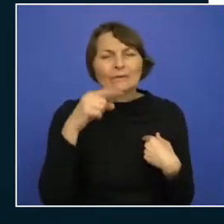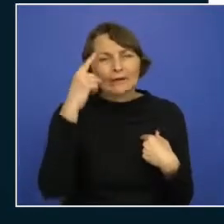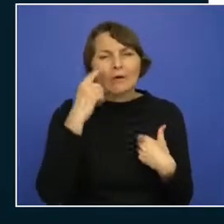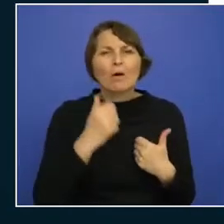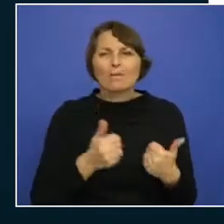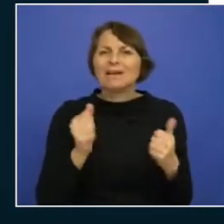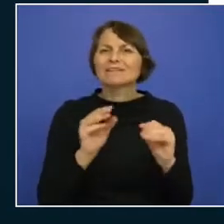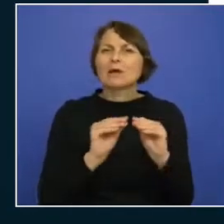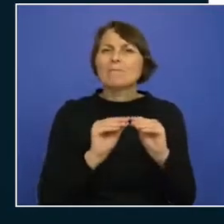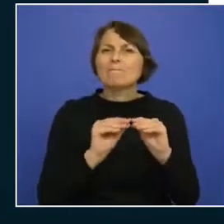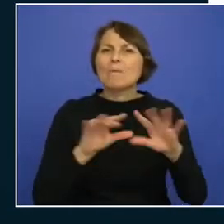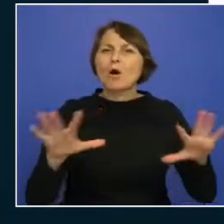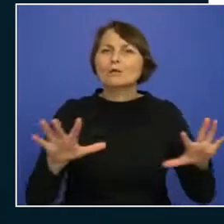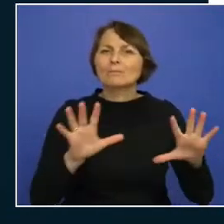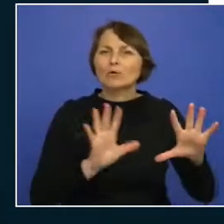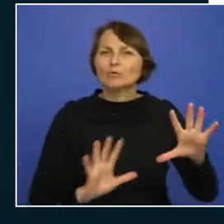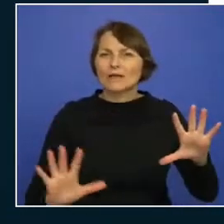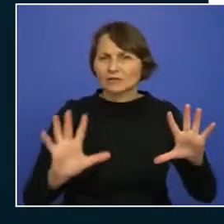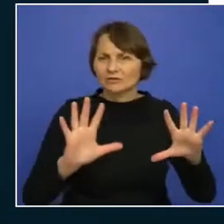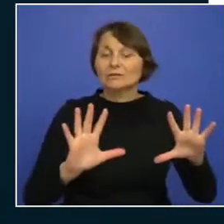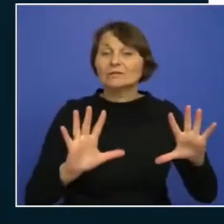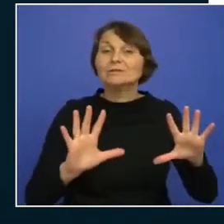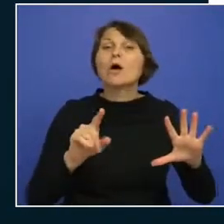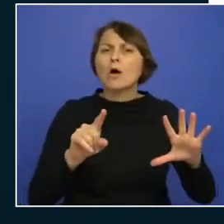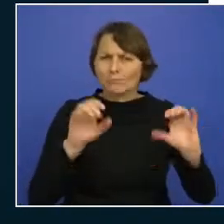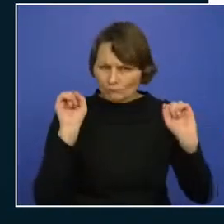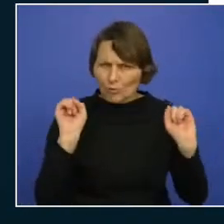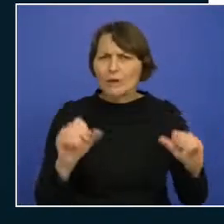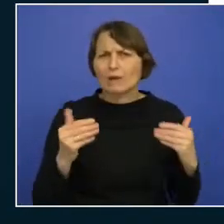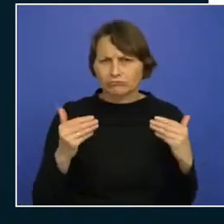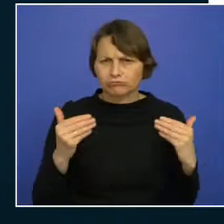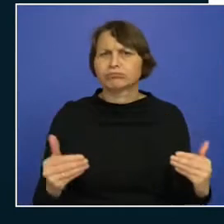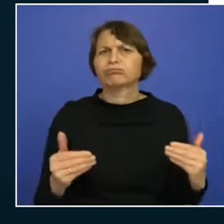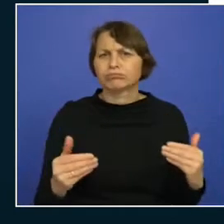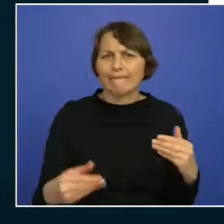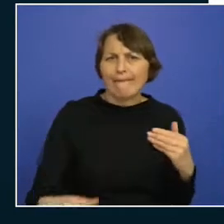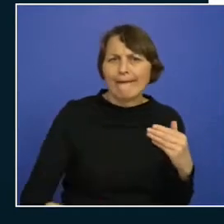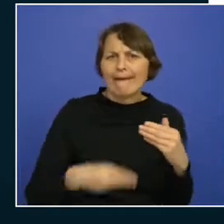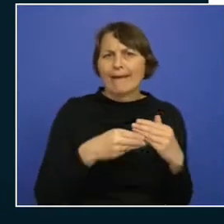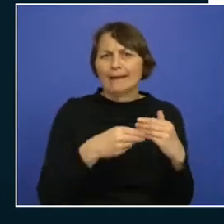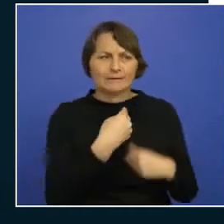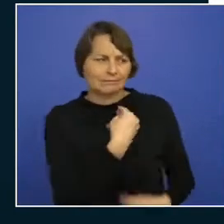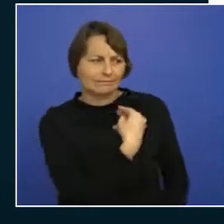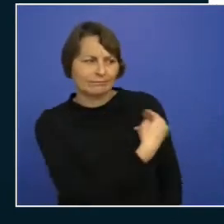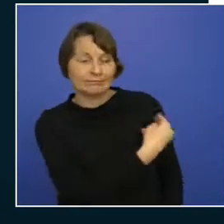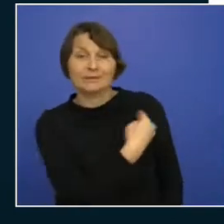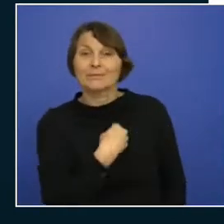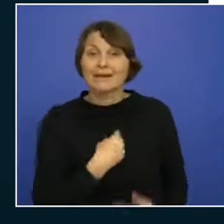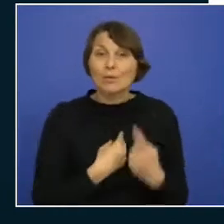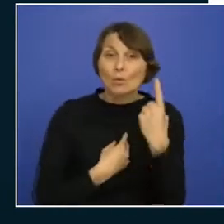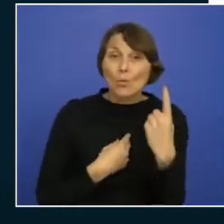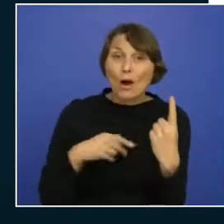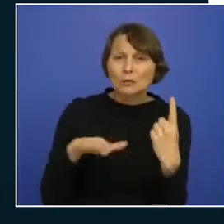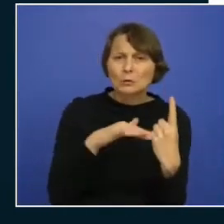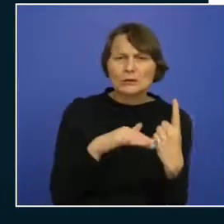regions so don't use this when you're only deploying resources within one region and even then maybe only for